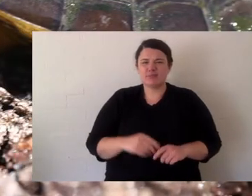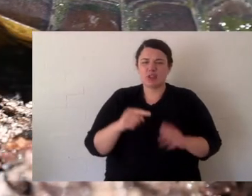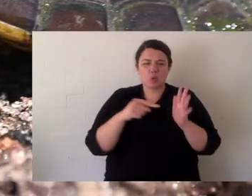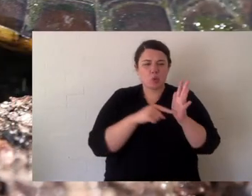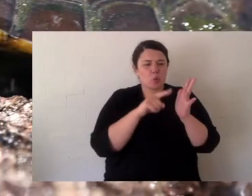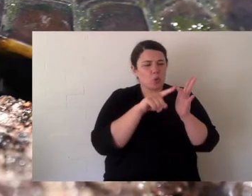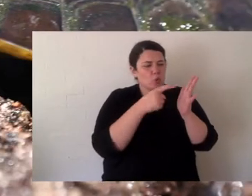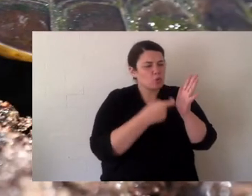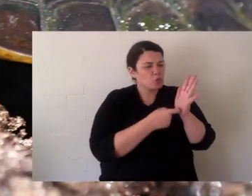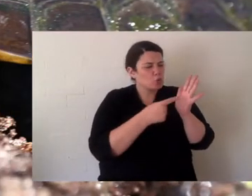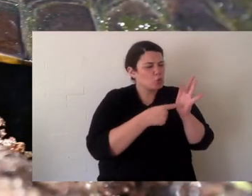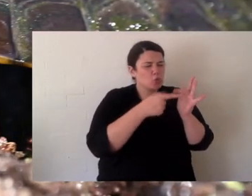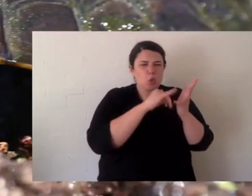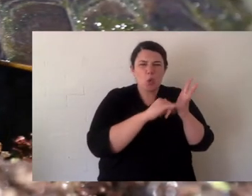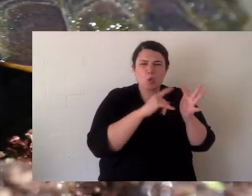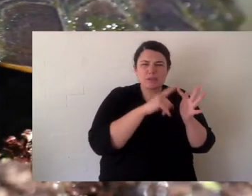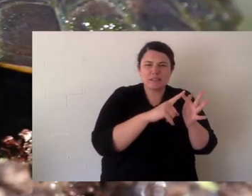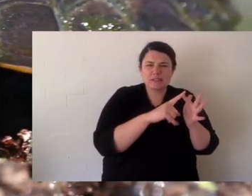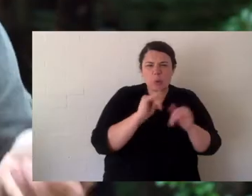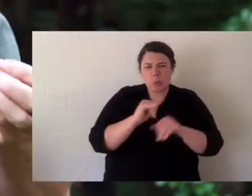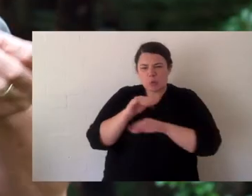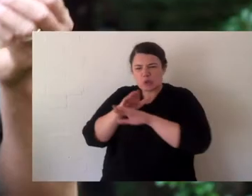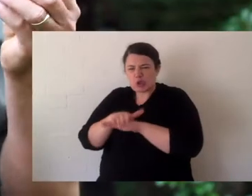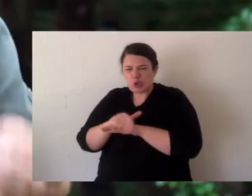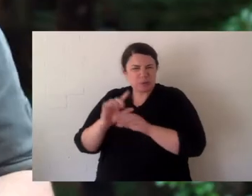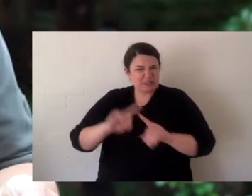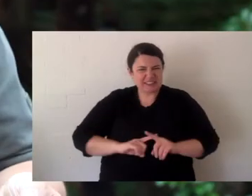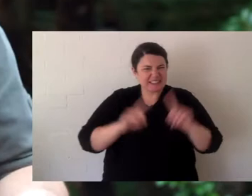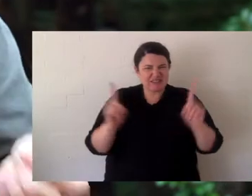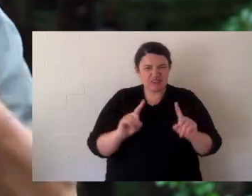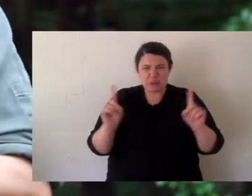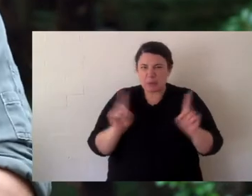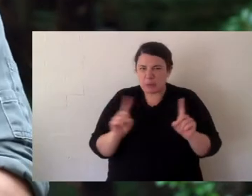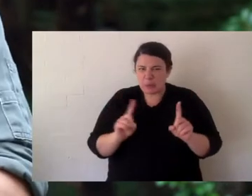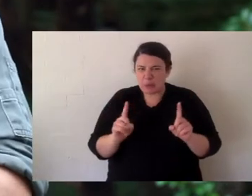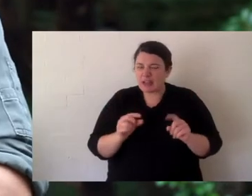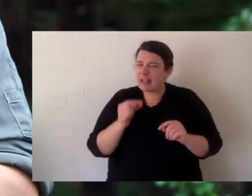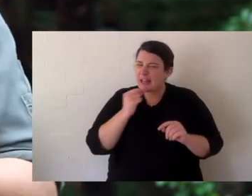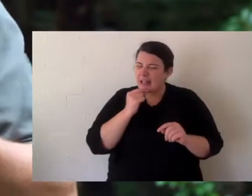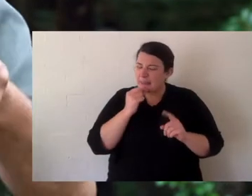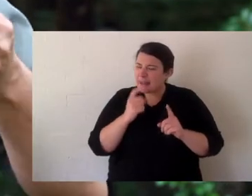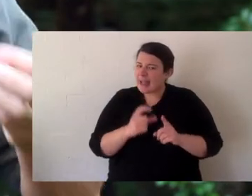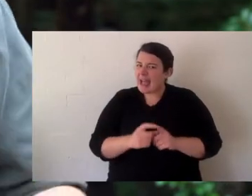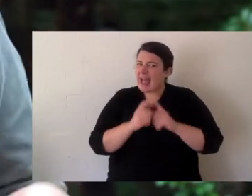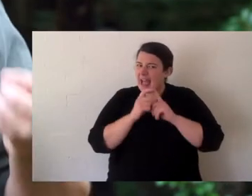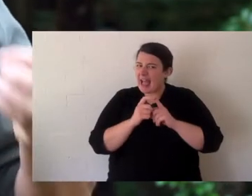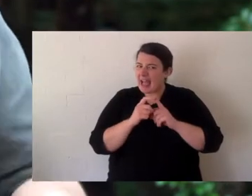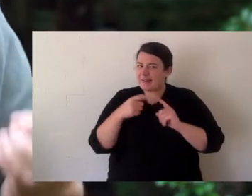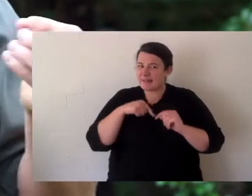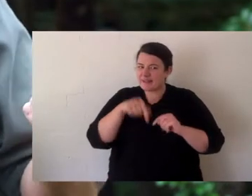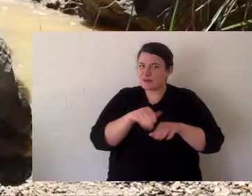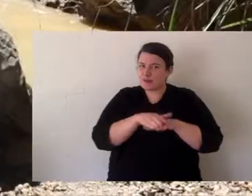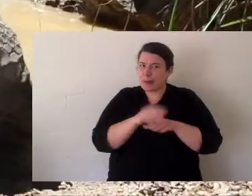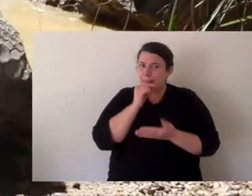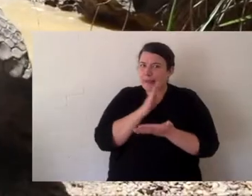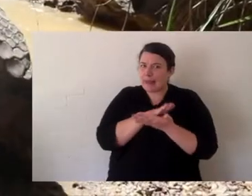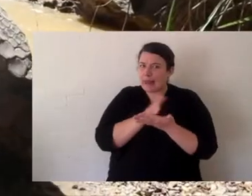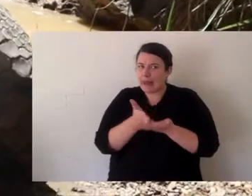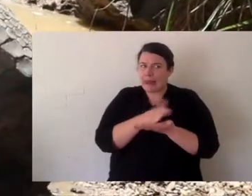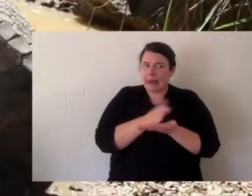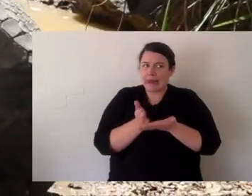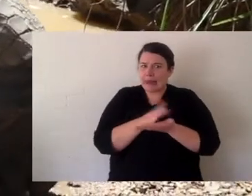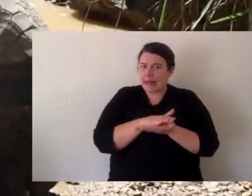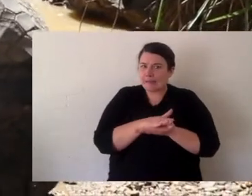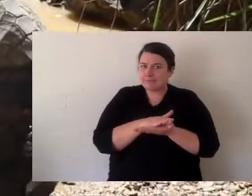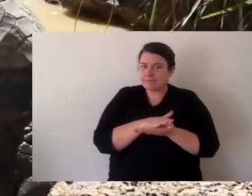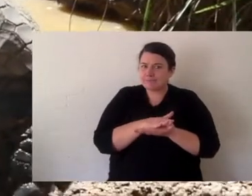hard shell and people often ask what's the difference between a turtle and a tortoise? Now I like to remember it this way. Let's think about